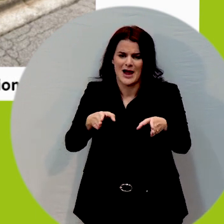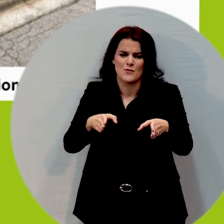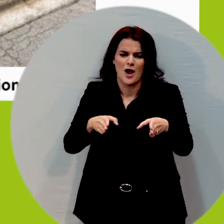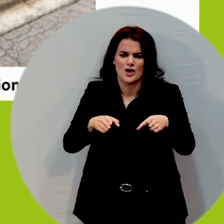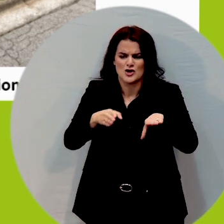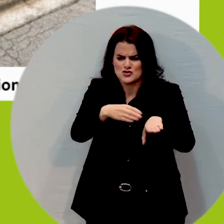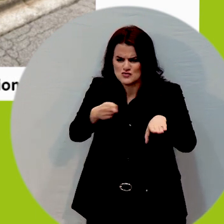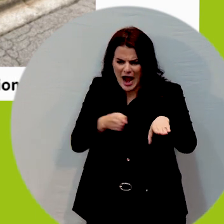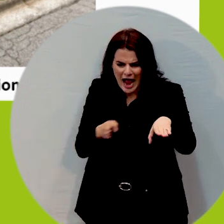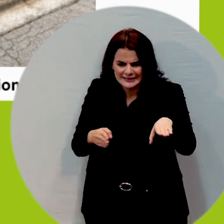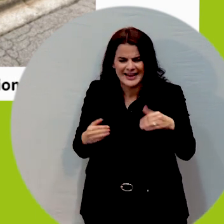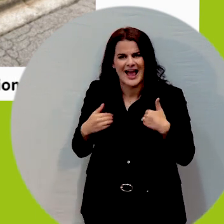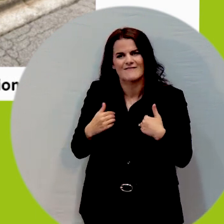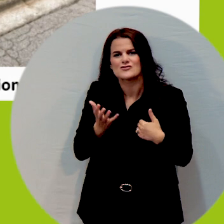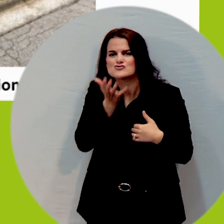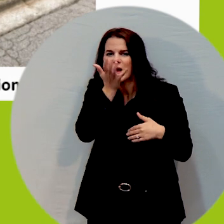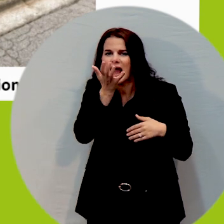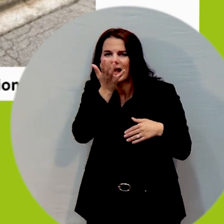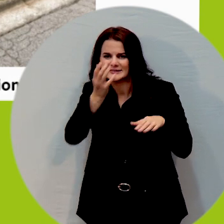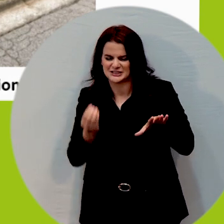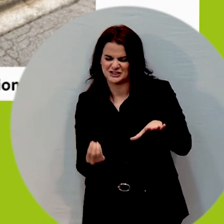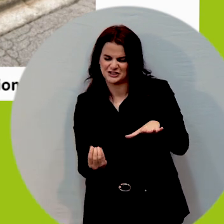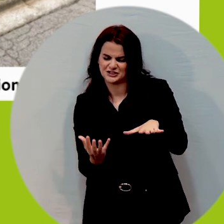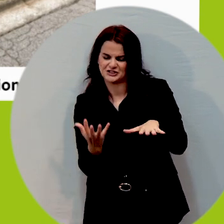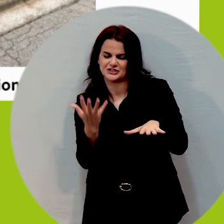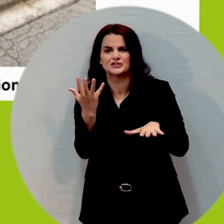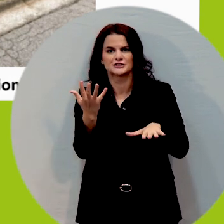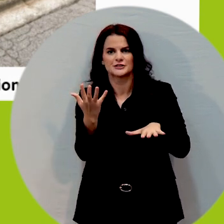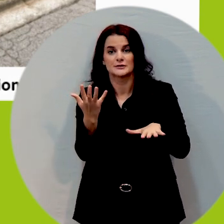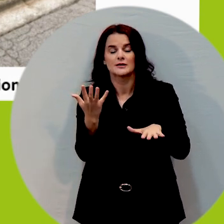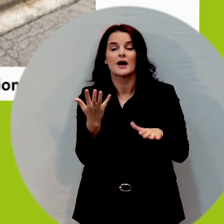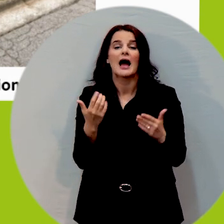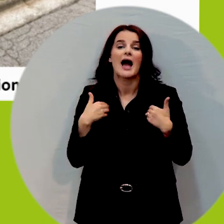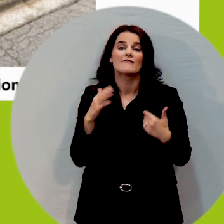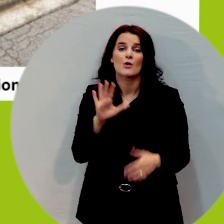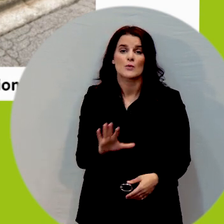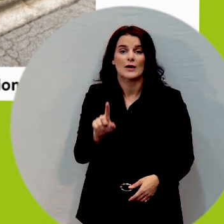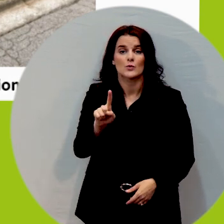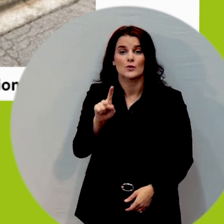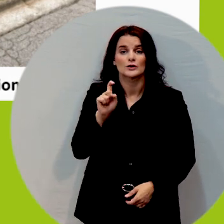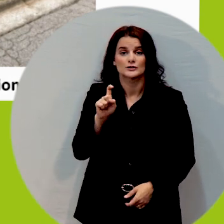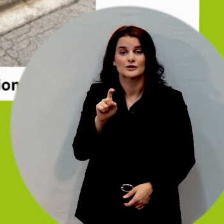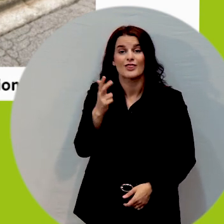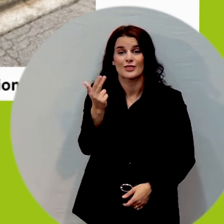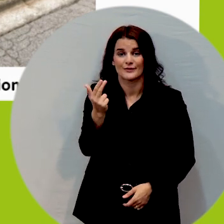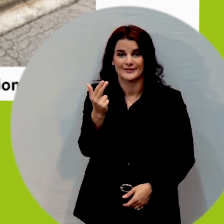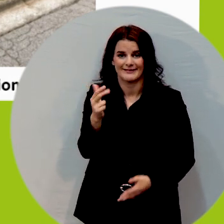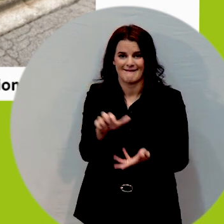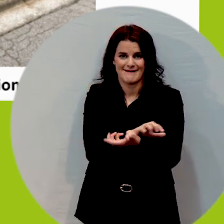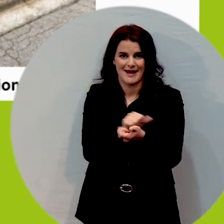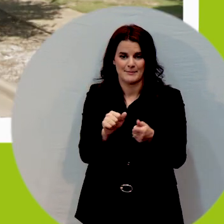there's some grass growing up there there's about 113 damaged panels in the inventory.